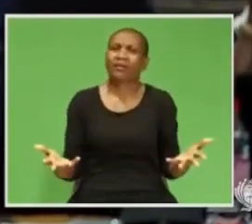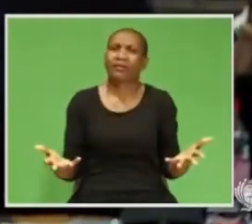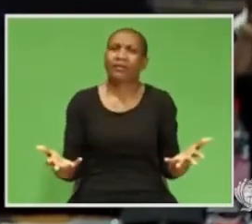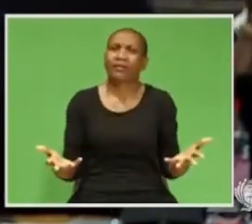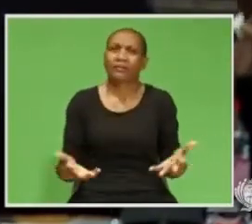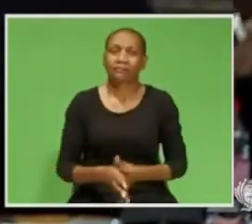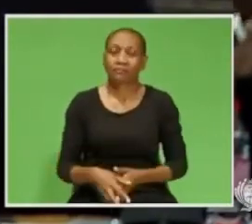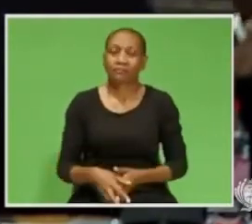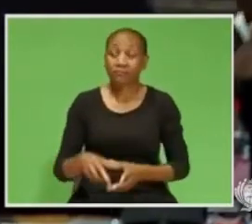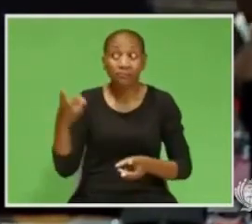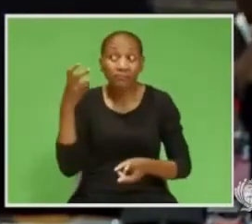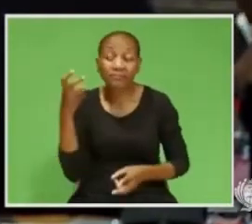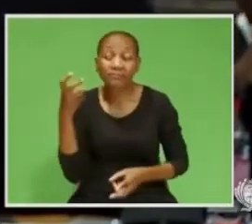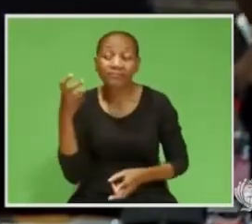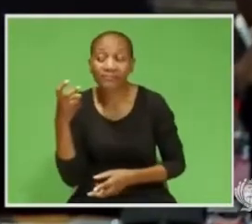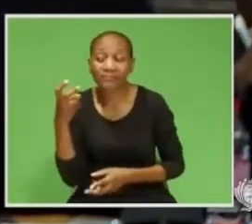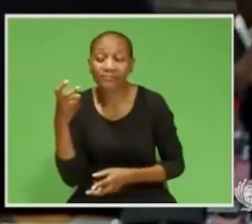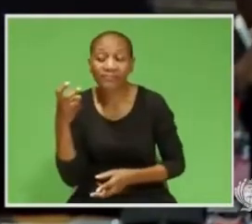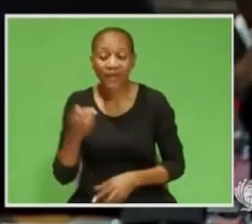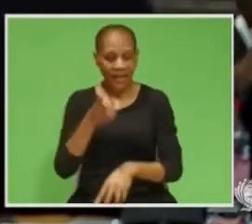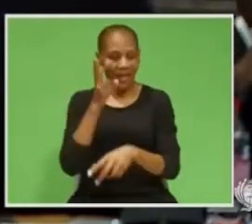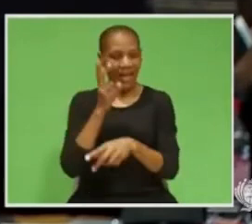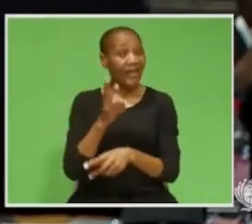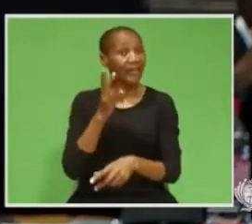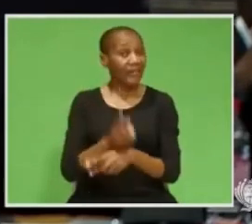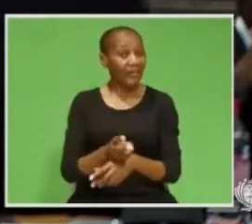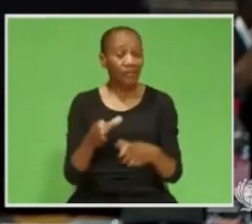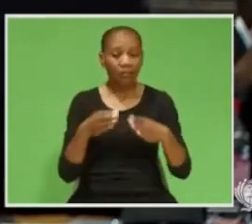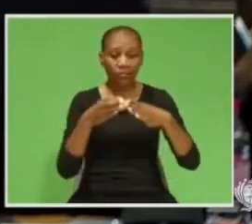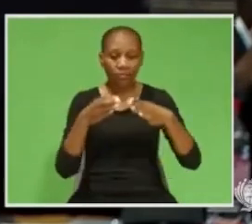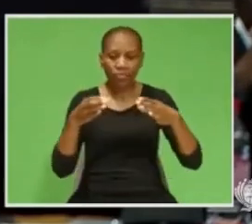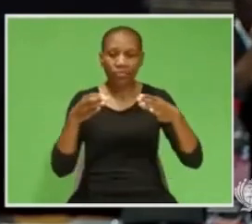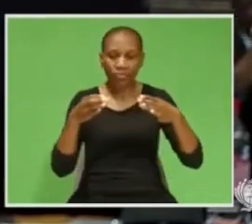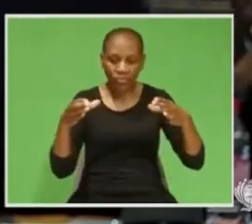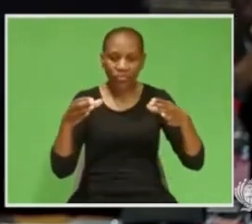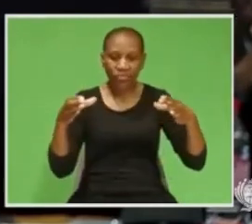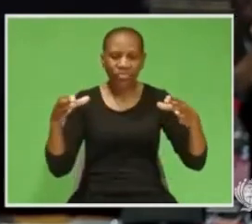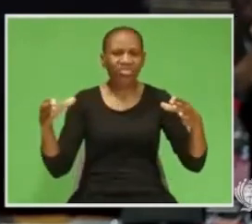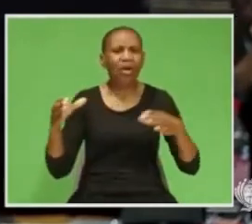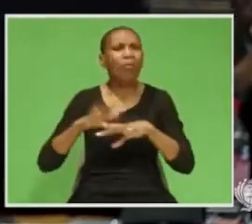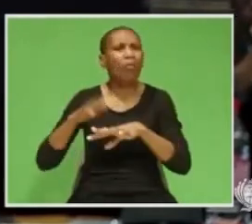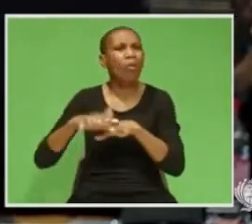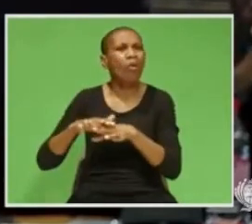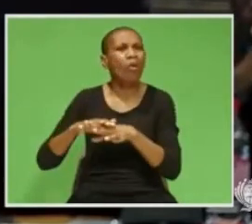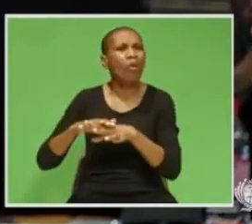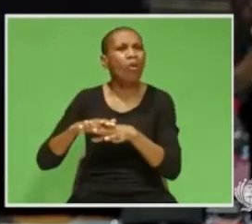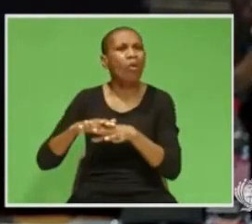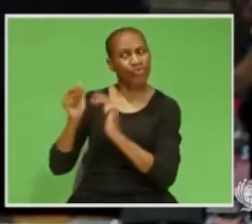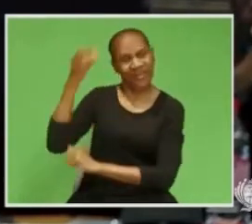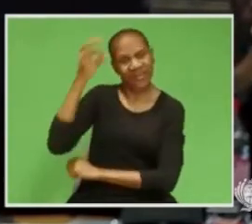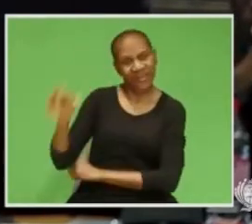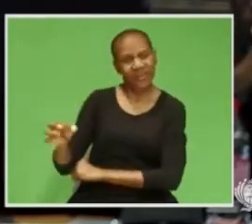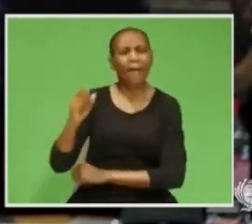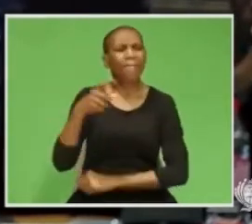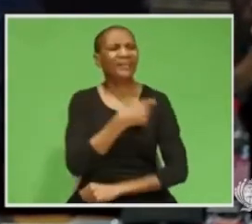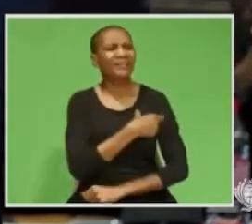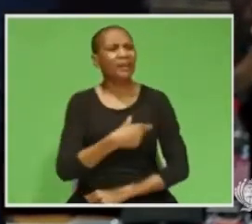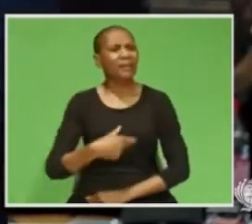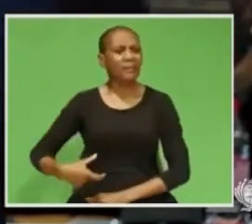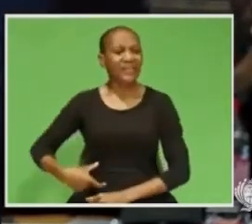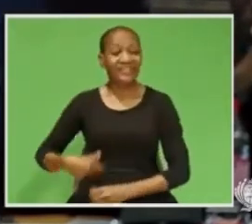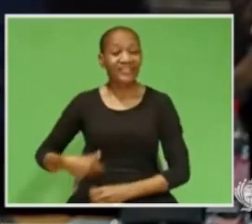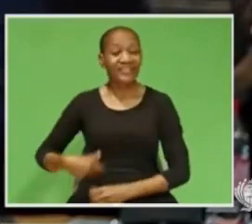Mark this, by once again expanding and rather than shrinking the role of the state, the president has all but